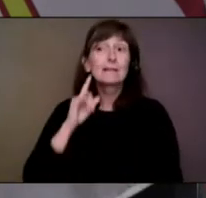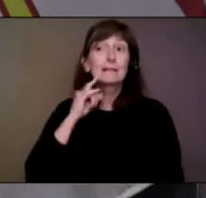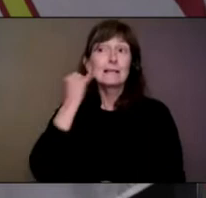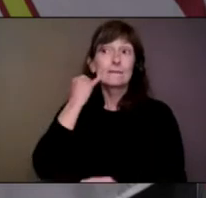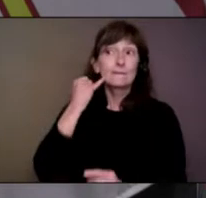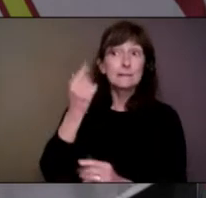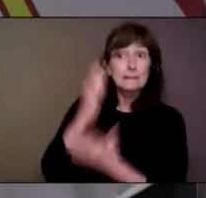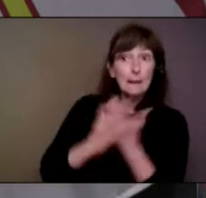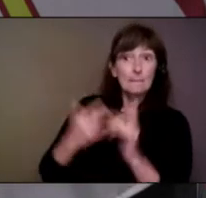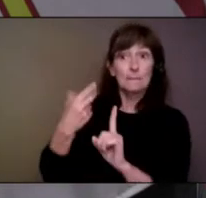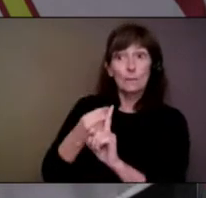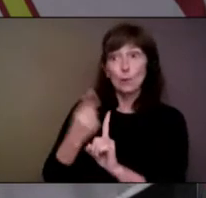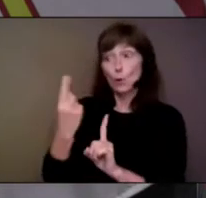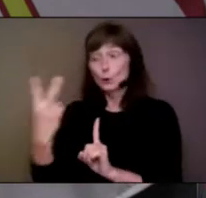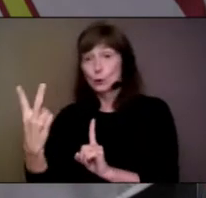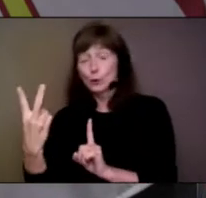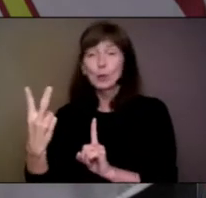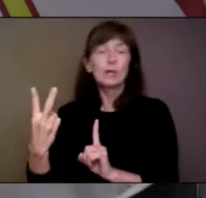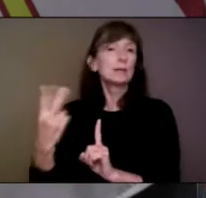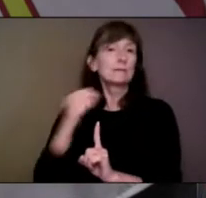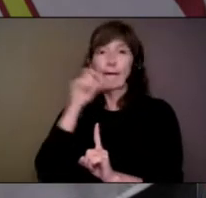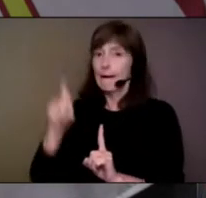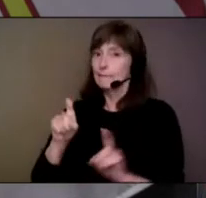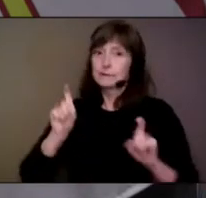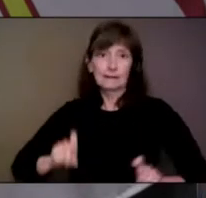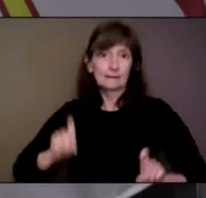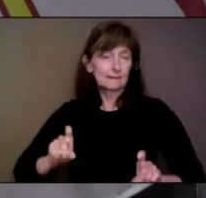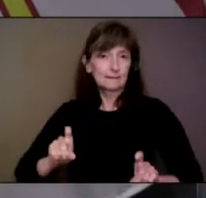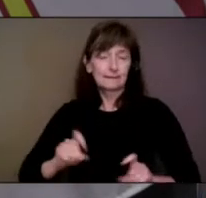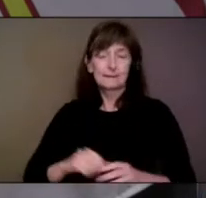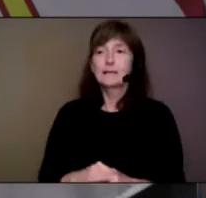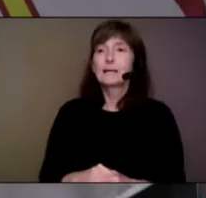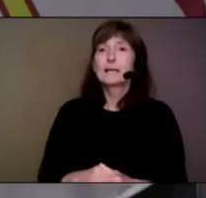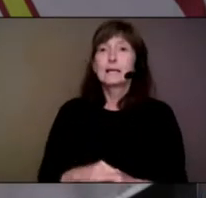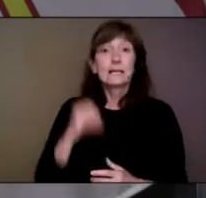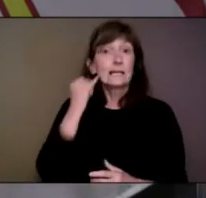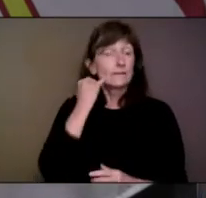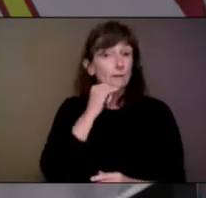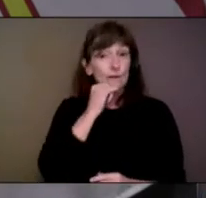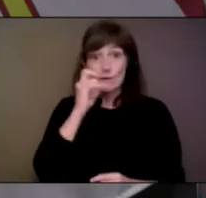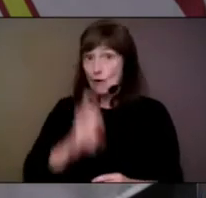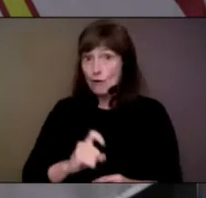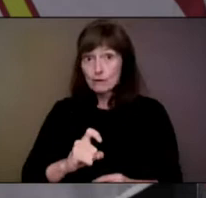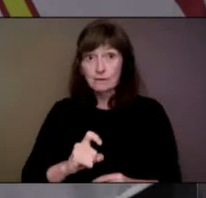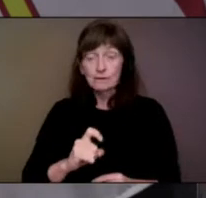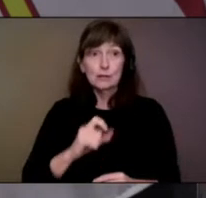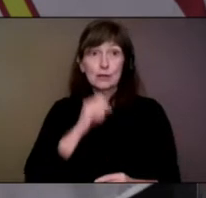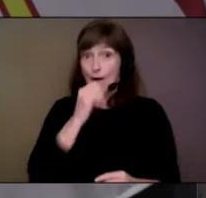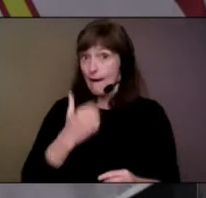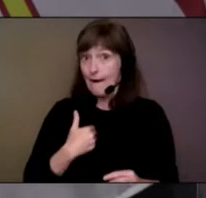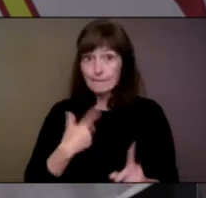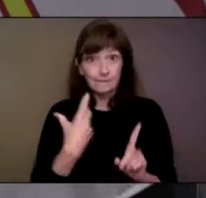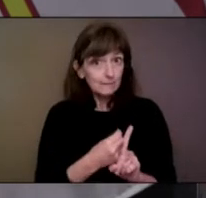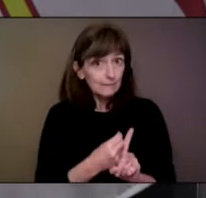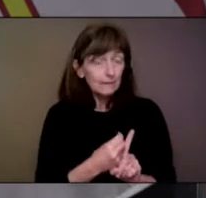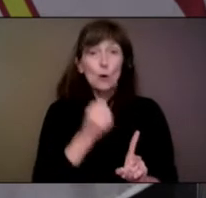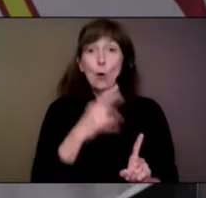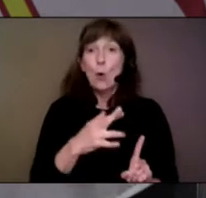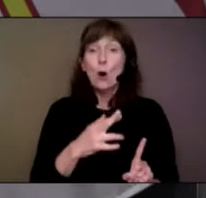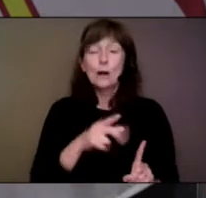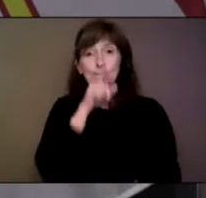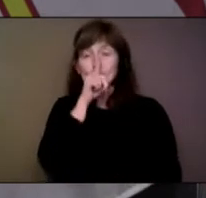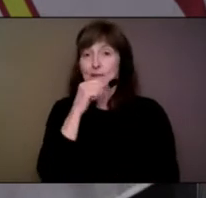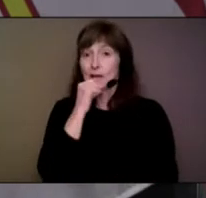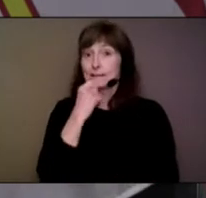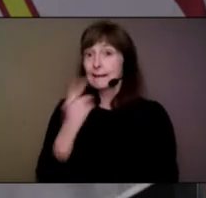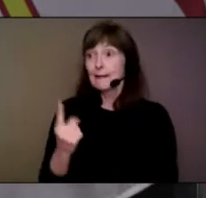self-isolation requirements. Unvaccinated travelers and those who do not wish to declare their vaccination status can be tested on day seven